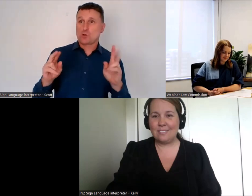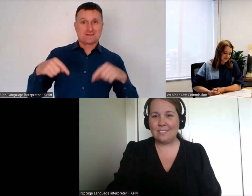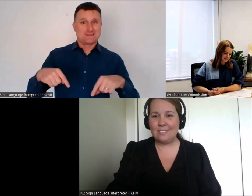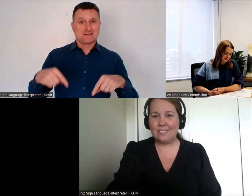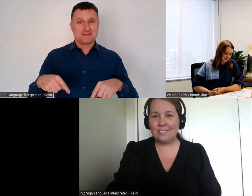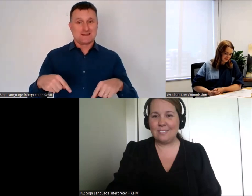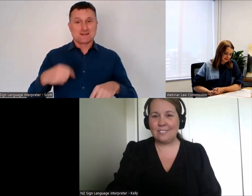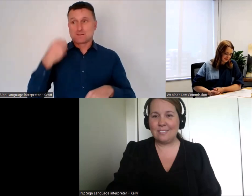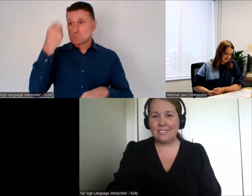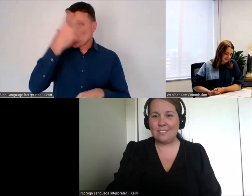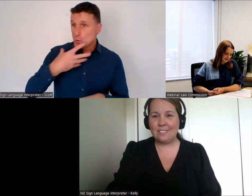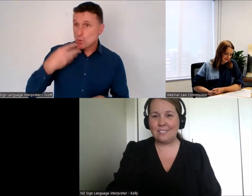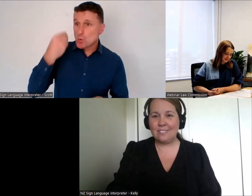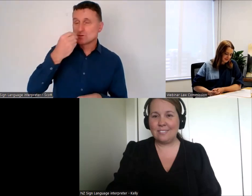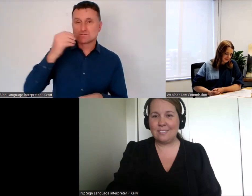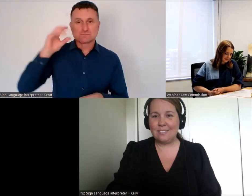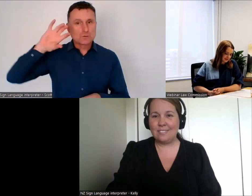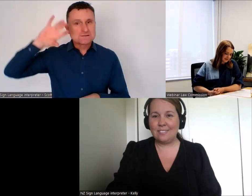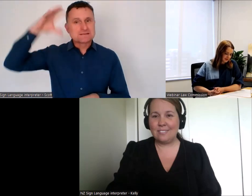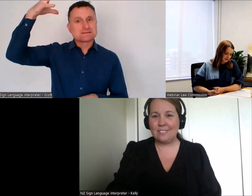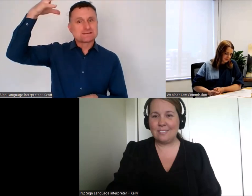it is for us here in Wellington.